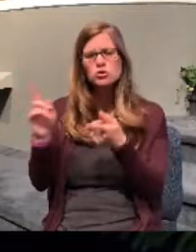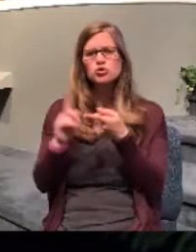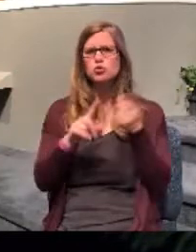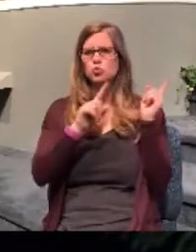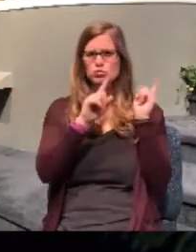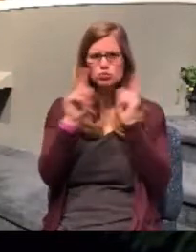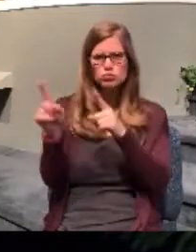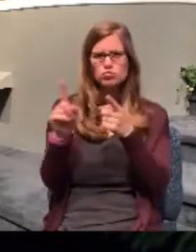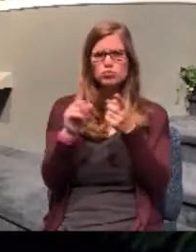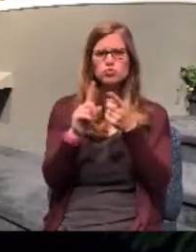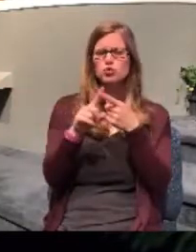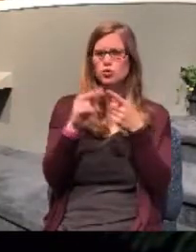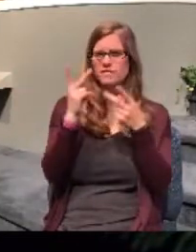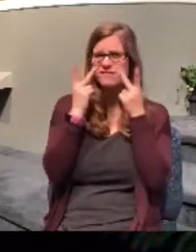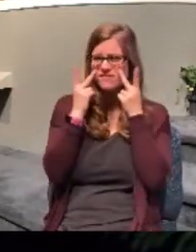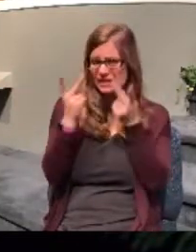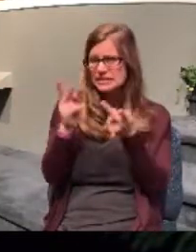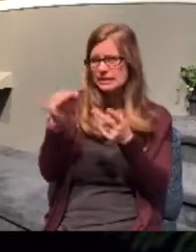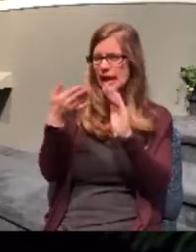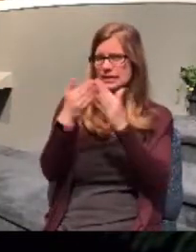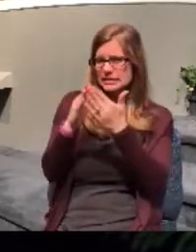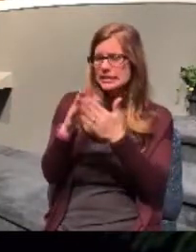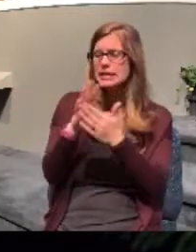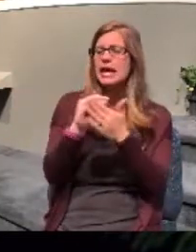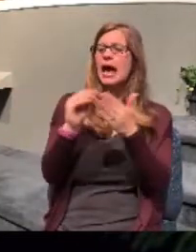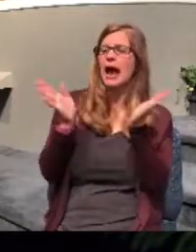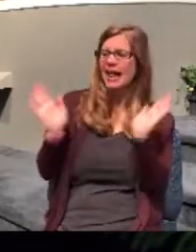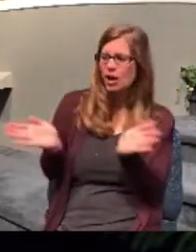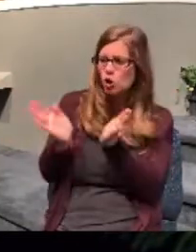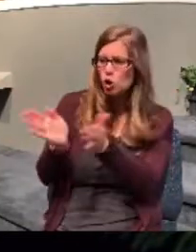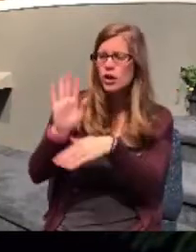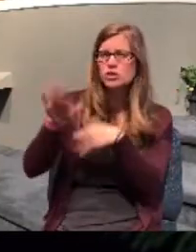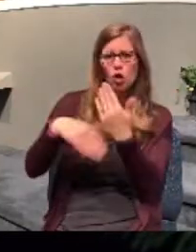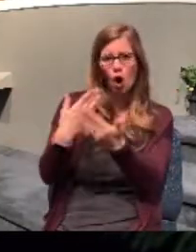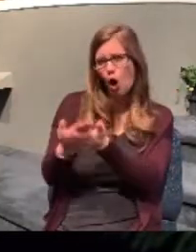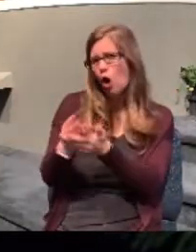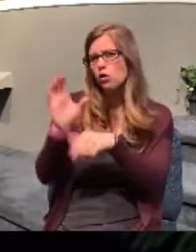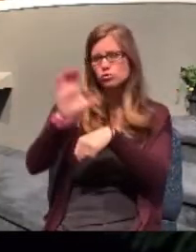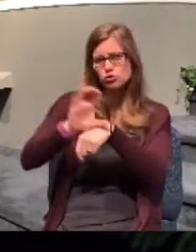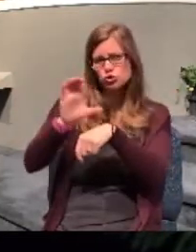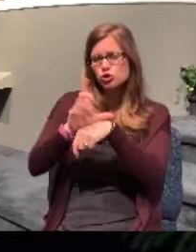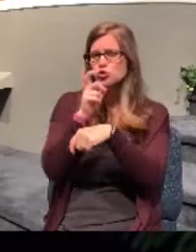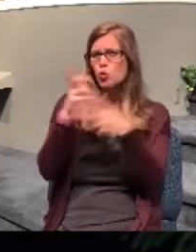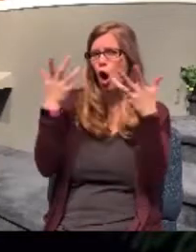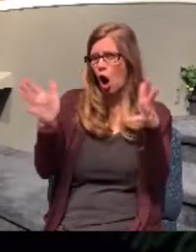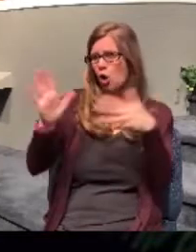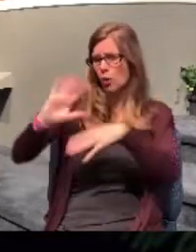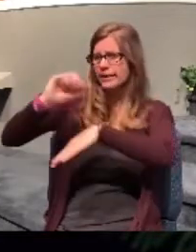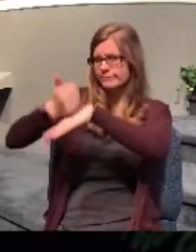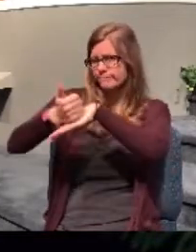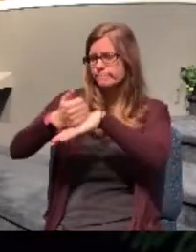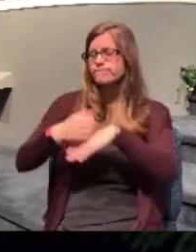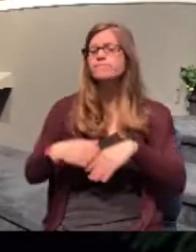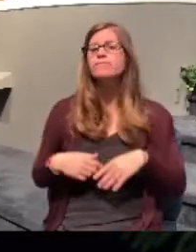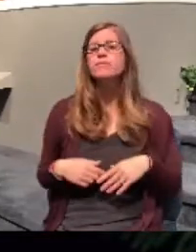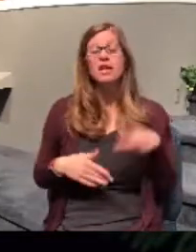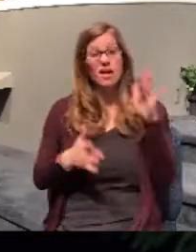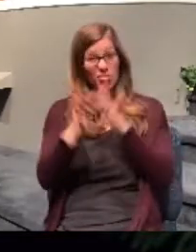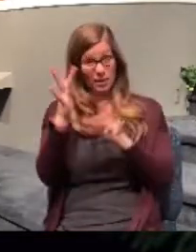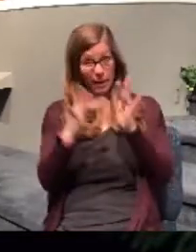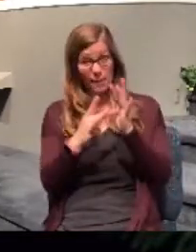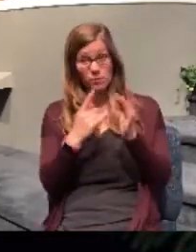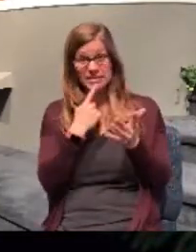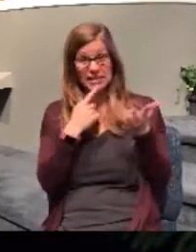missionary journey and to go back and to encourage all the churches that had been planted. But the Bible says in